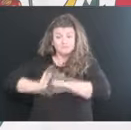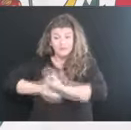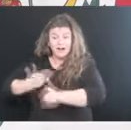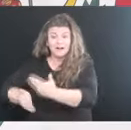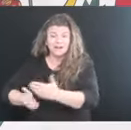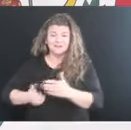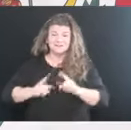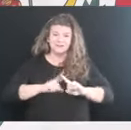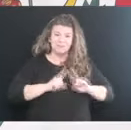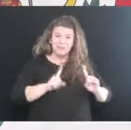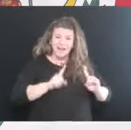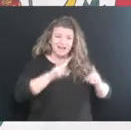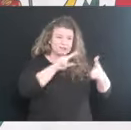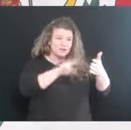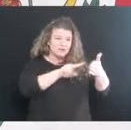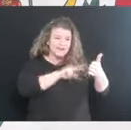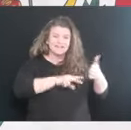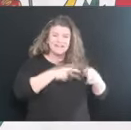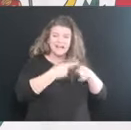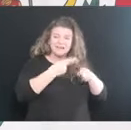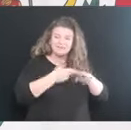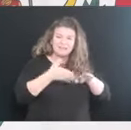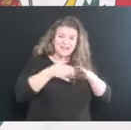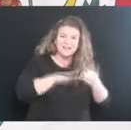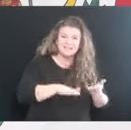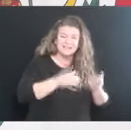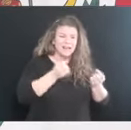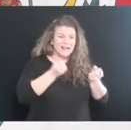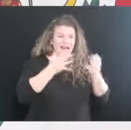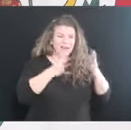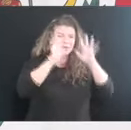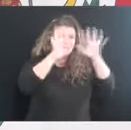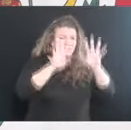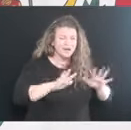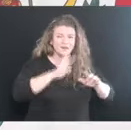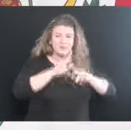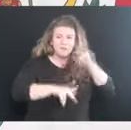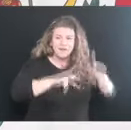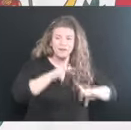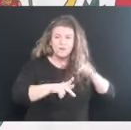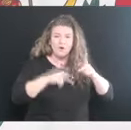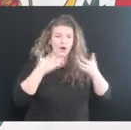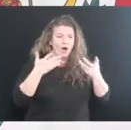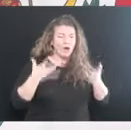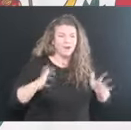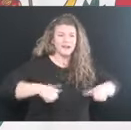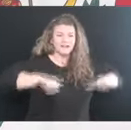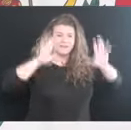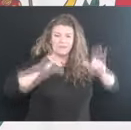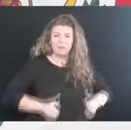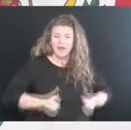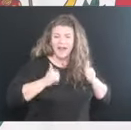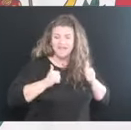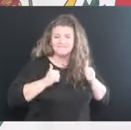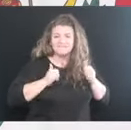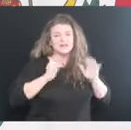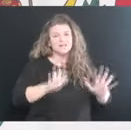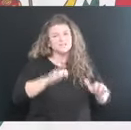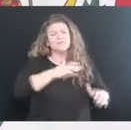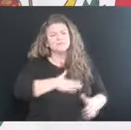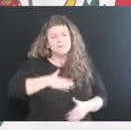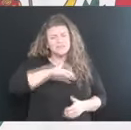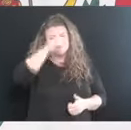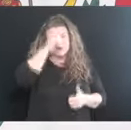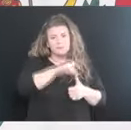to look at the reflection of all these great West Virginians and what they've given us all, so please remember them,